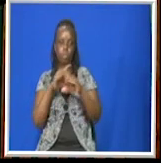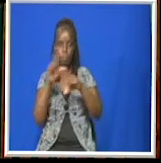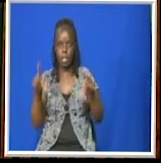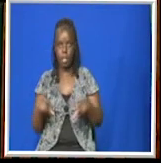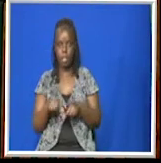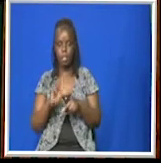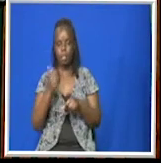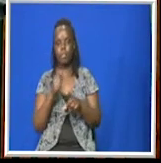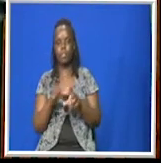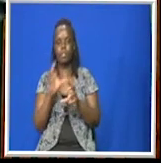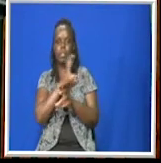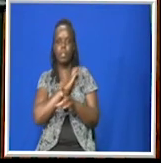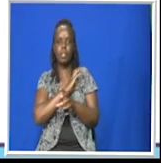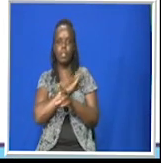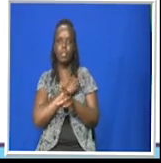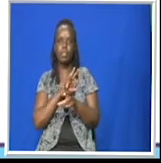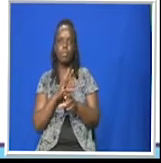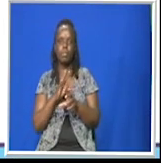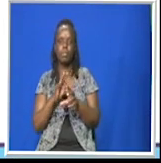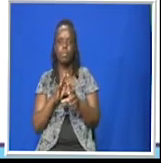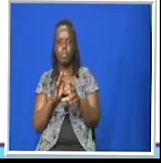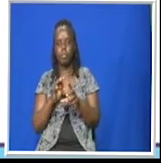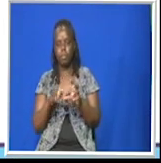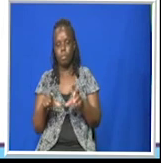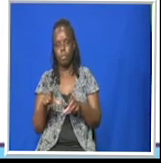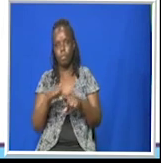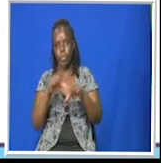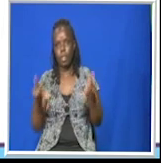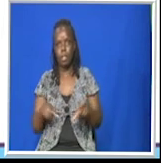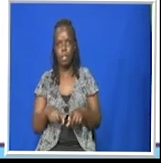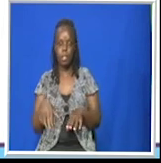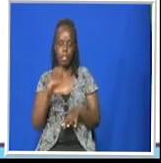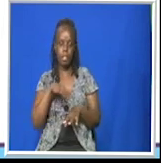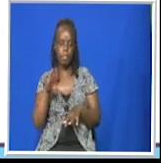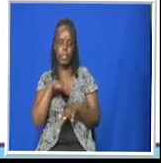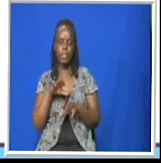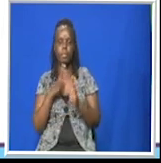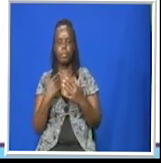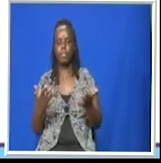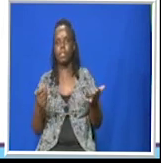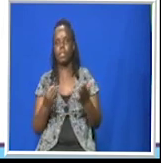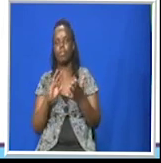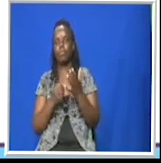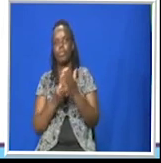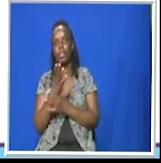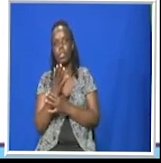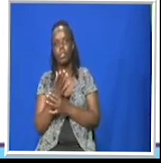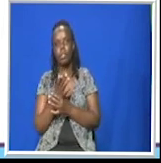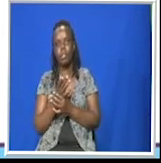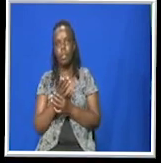The first characteristics of land is that it is a basic factor of production. That means